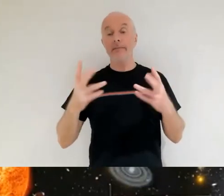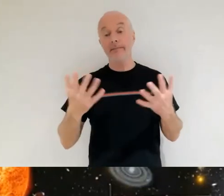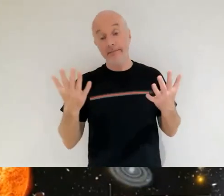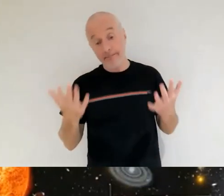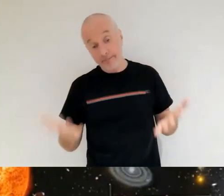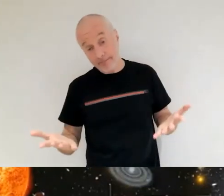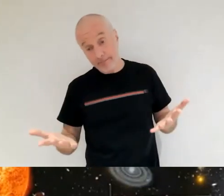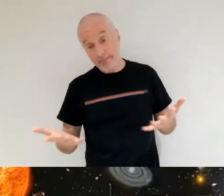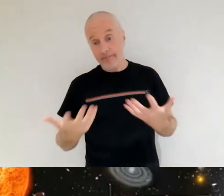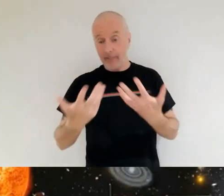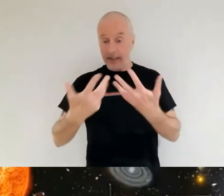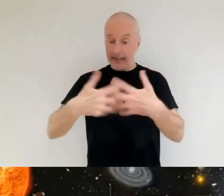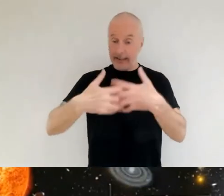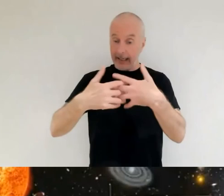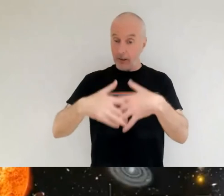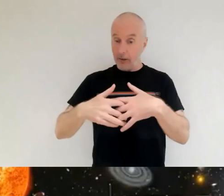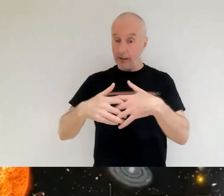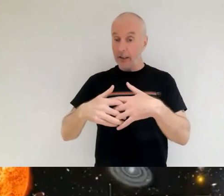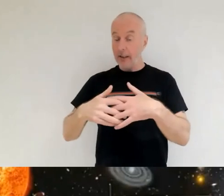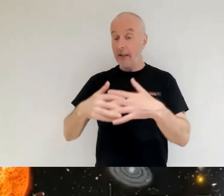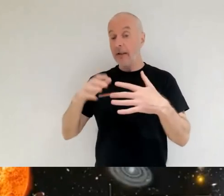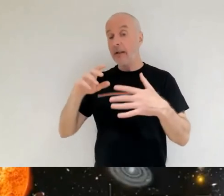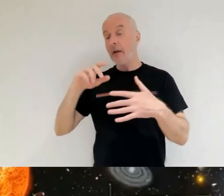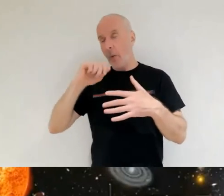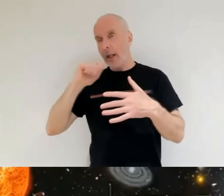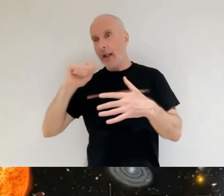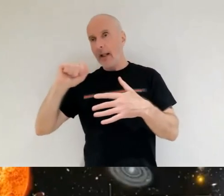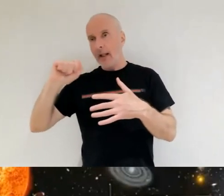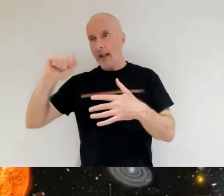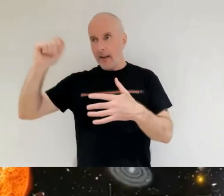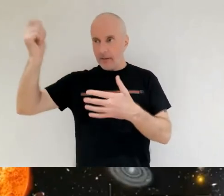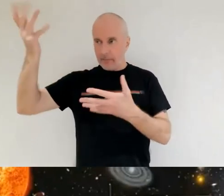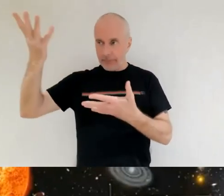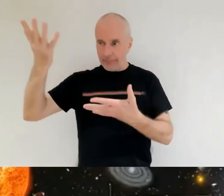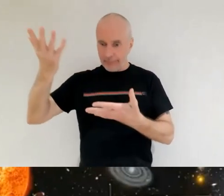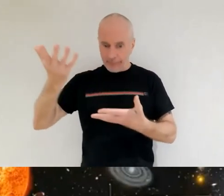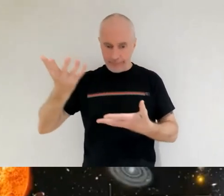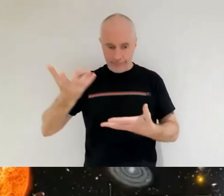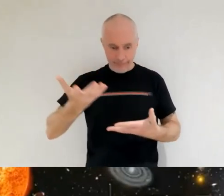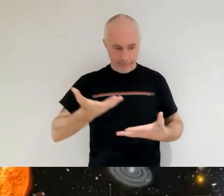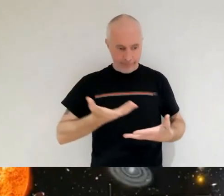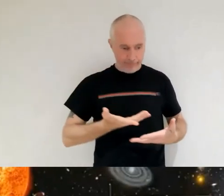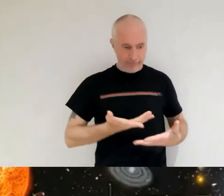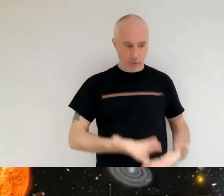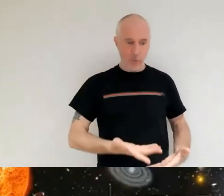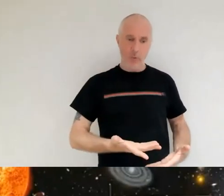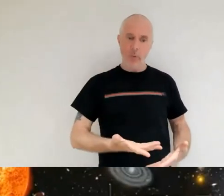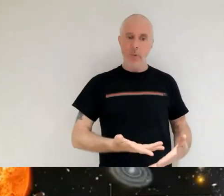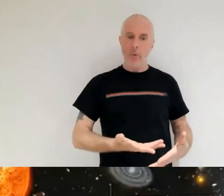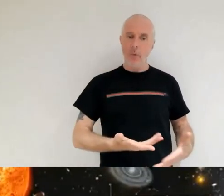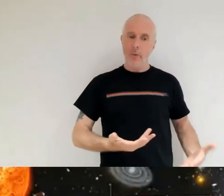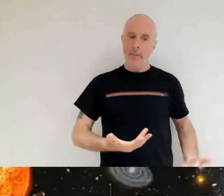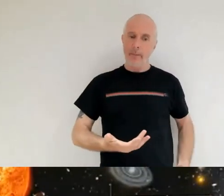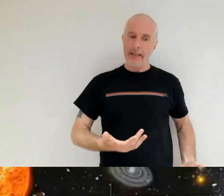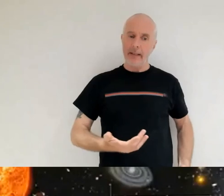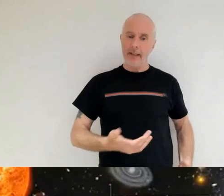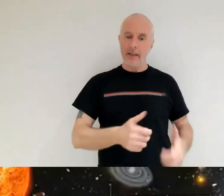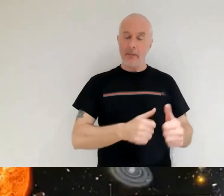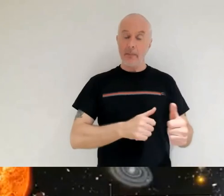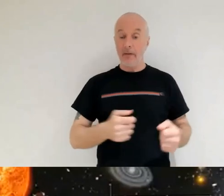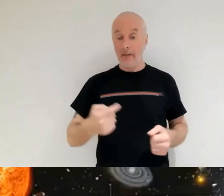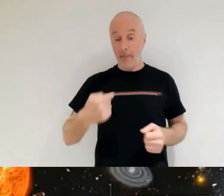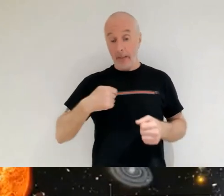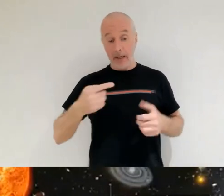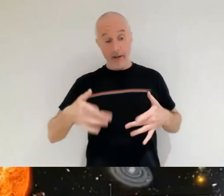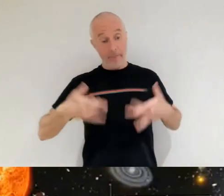technology involved is likely to trickle down and be used again so for my point of view i do think